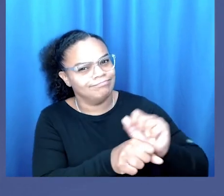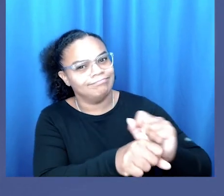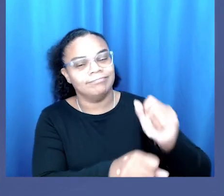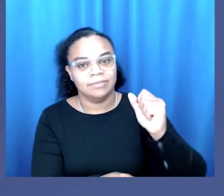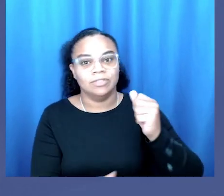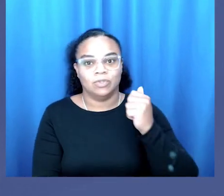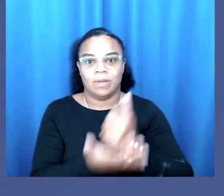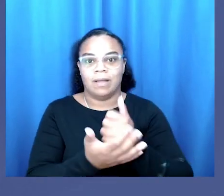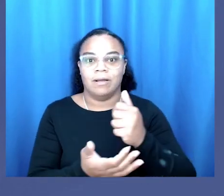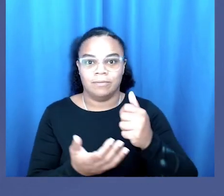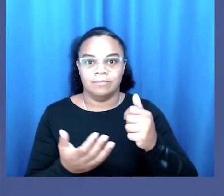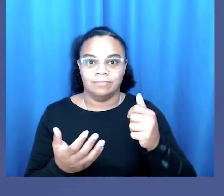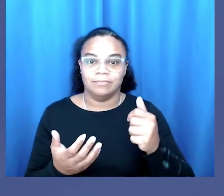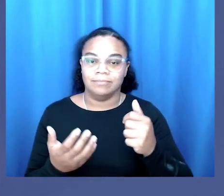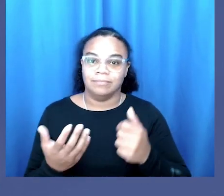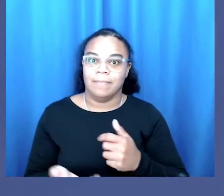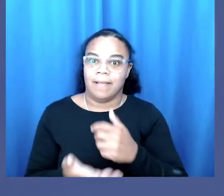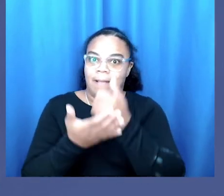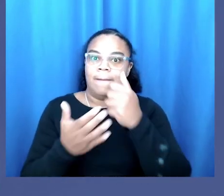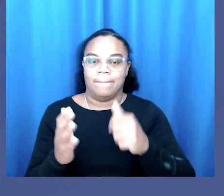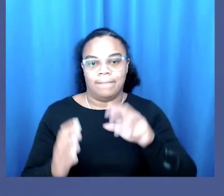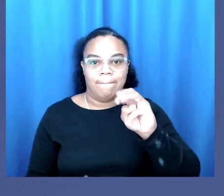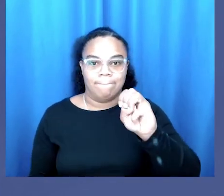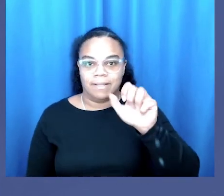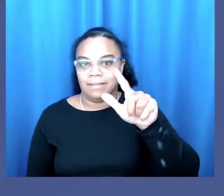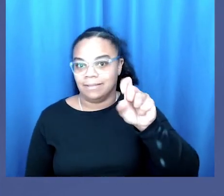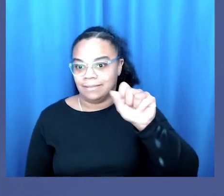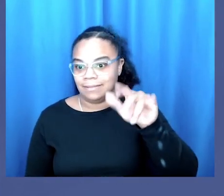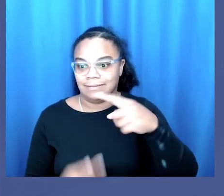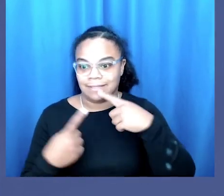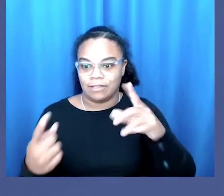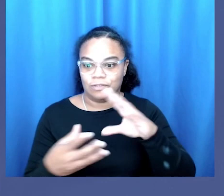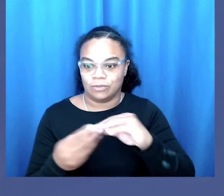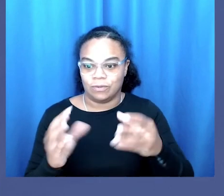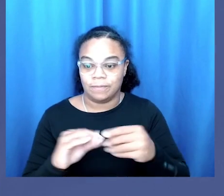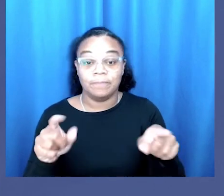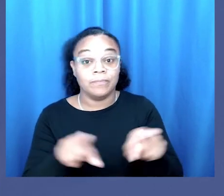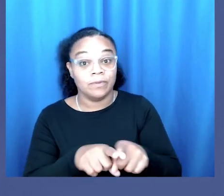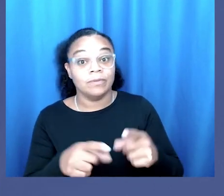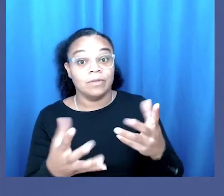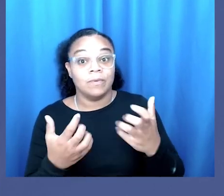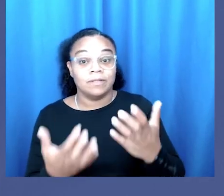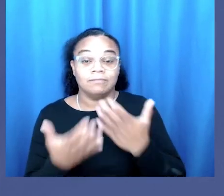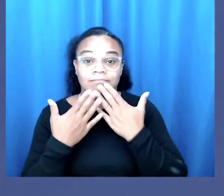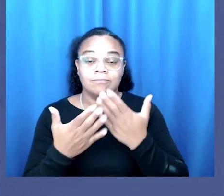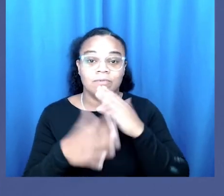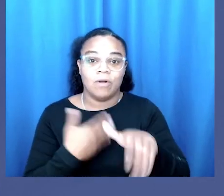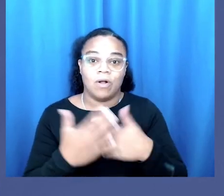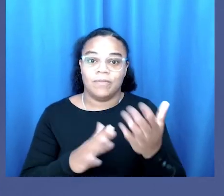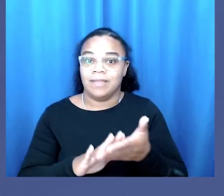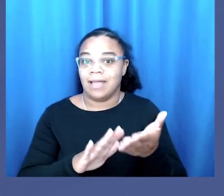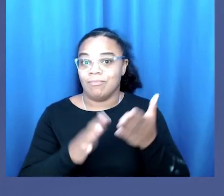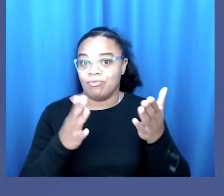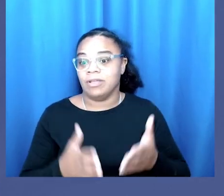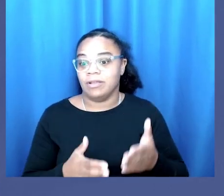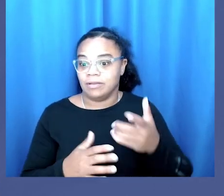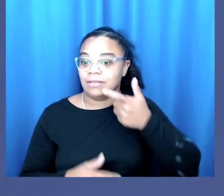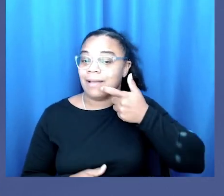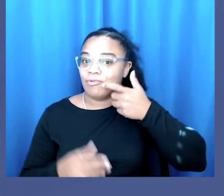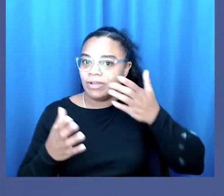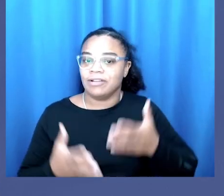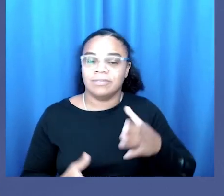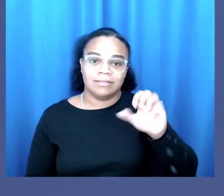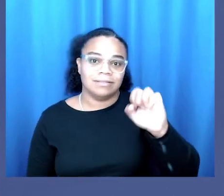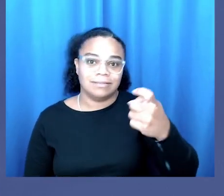helping to get Melissa's story together I also want to give a shout out to all the operators on the sex worker community